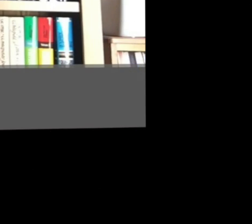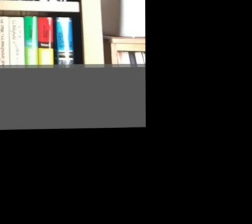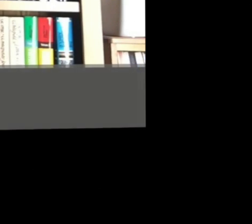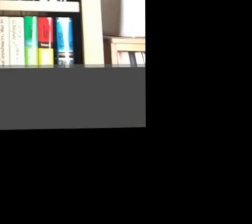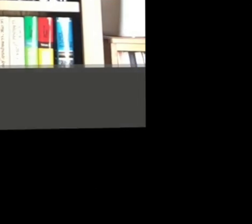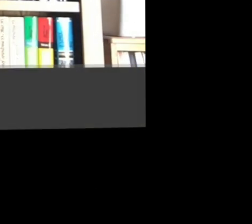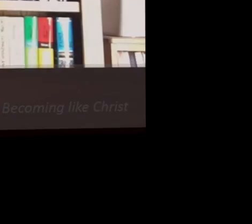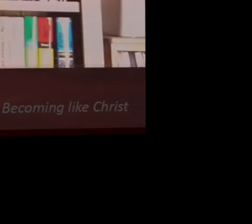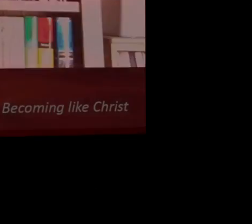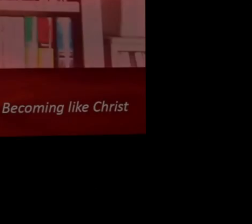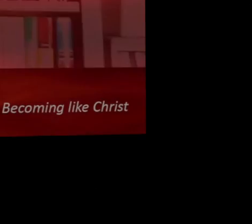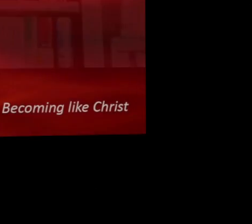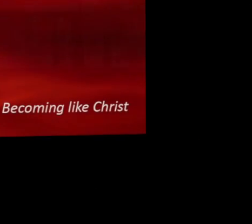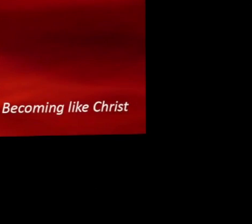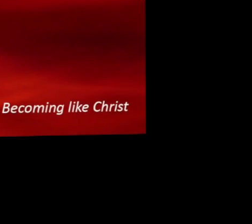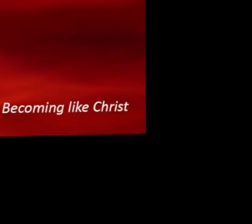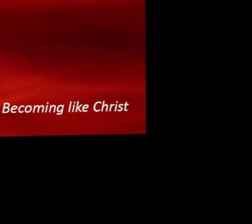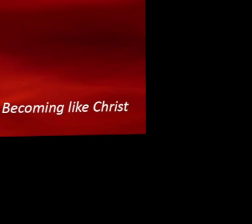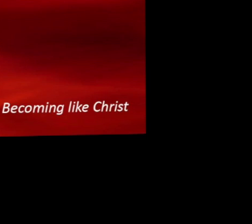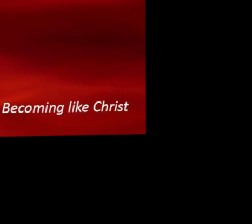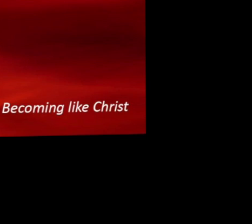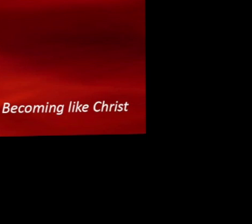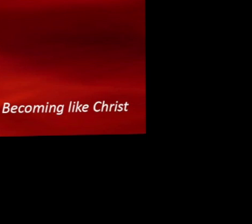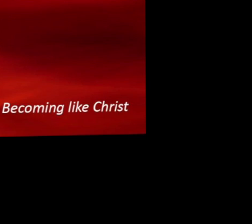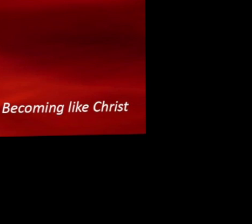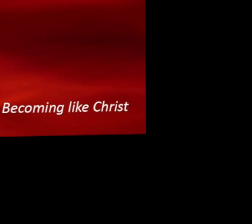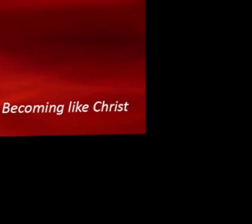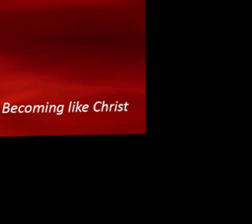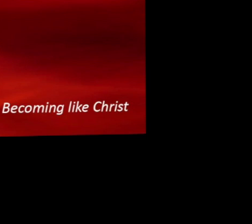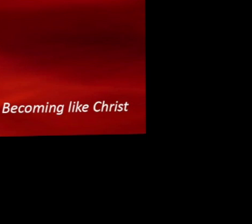and the glory You